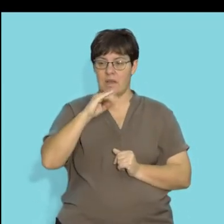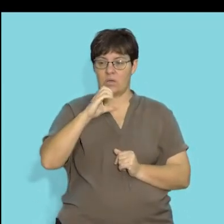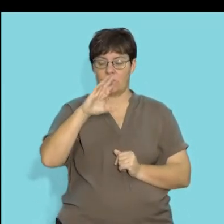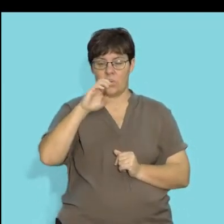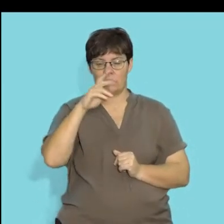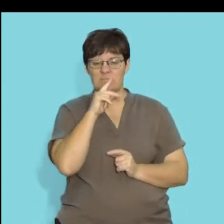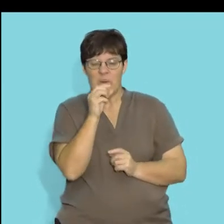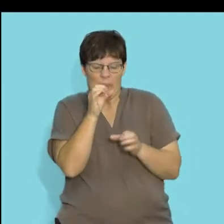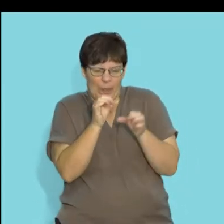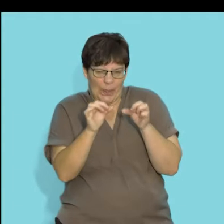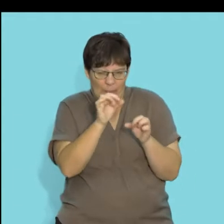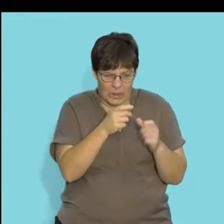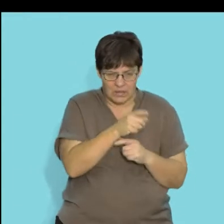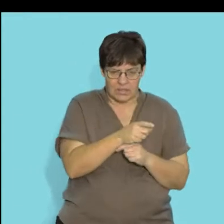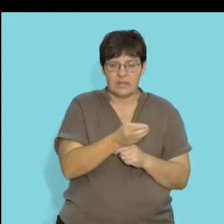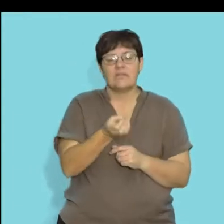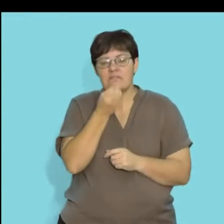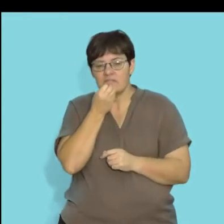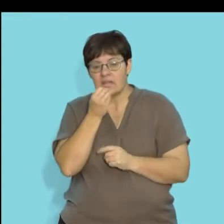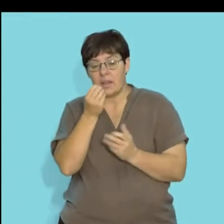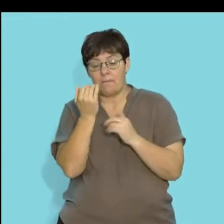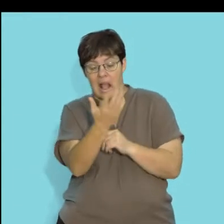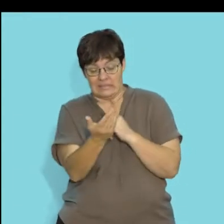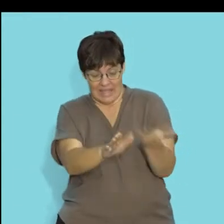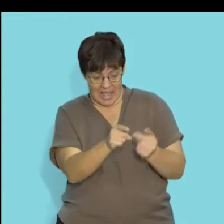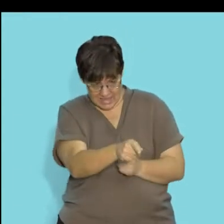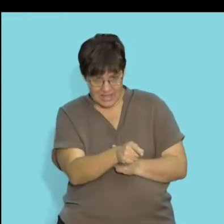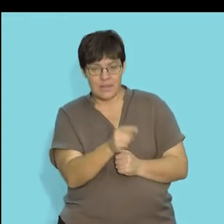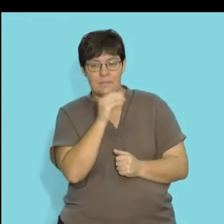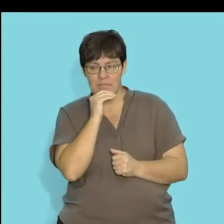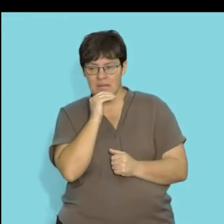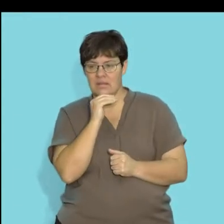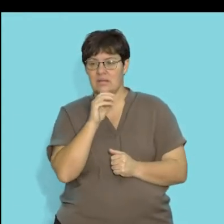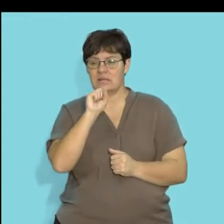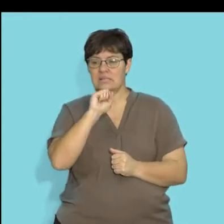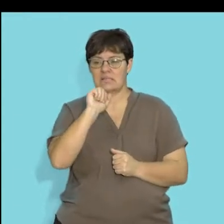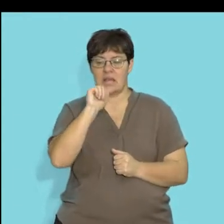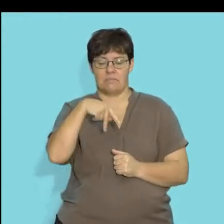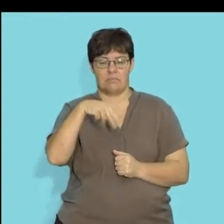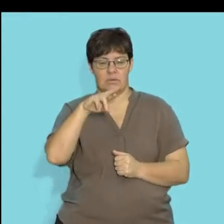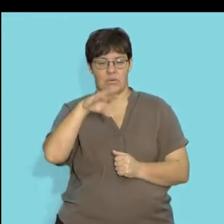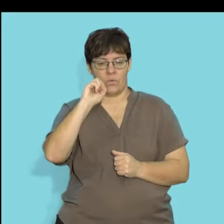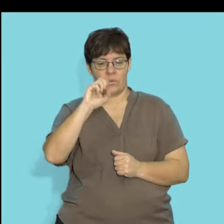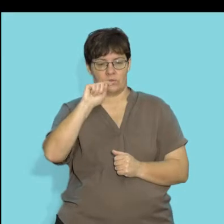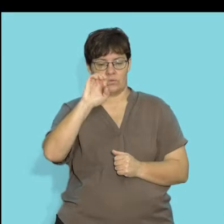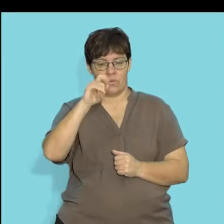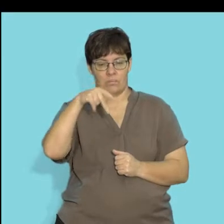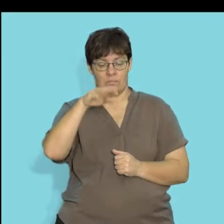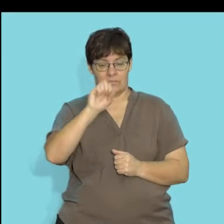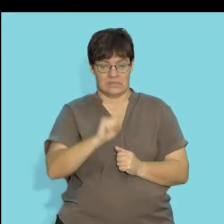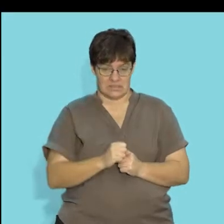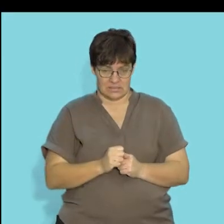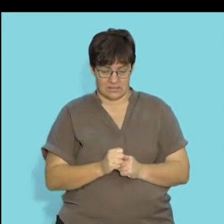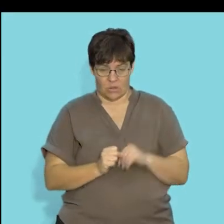Microbes, microorganisms, another word for microbes, feed on dead plants. And these are called your saprotrophs. So, again, these are not